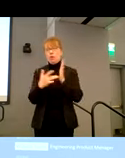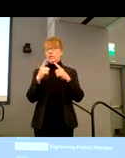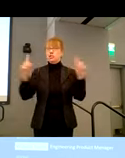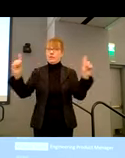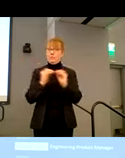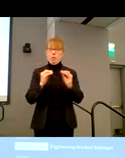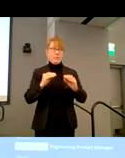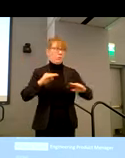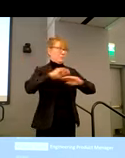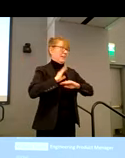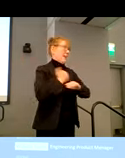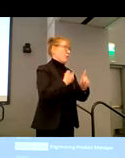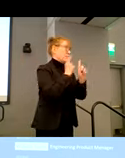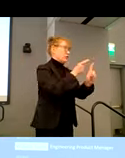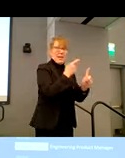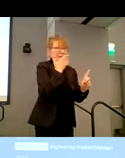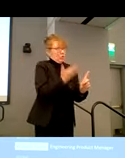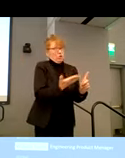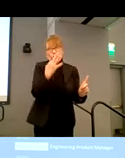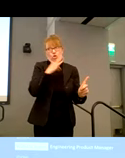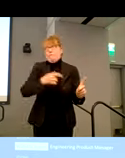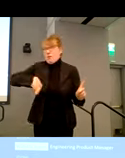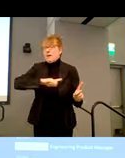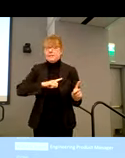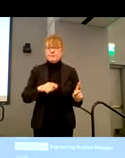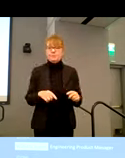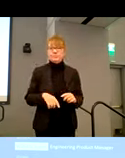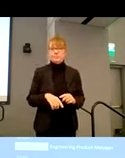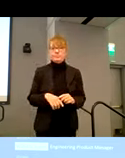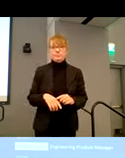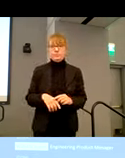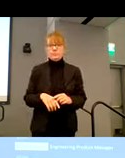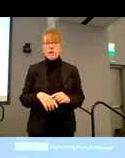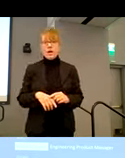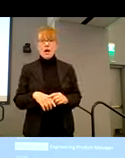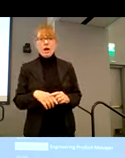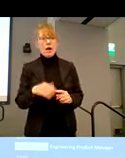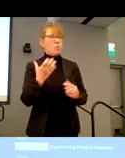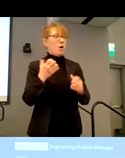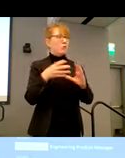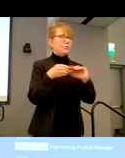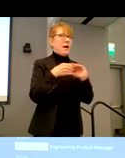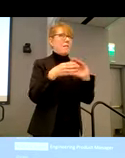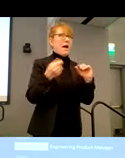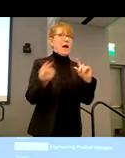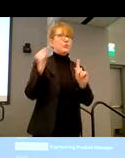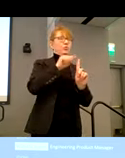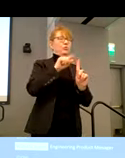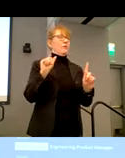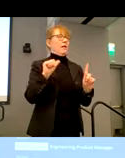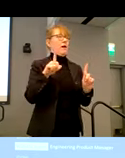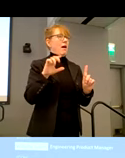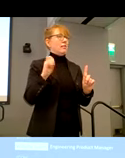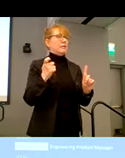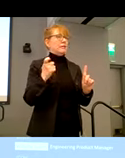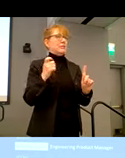statement. And that's good for us. I also I want to just tie back to something that Alex from Zoom said, which is it